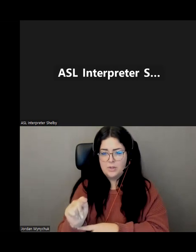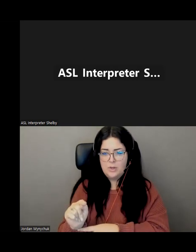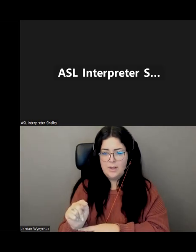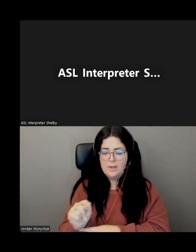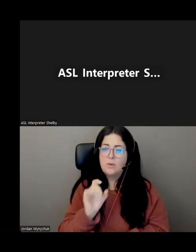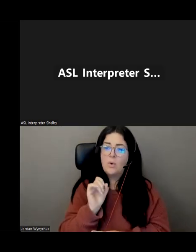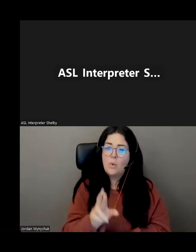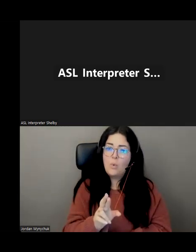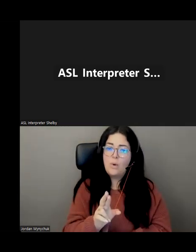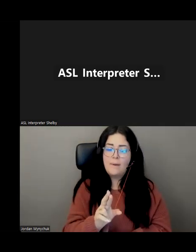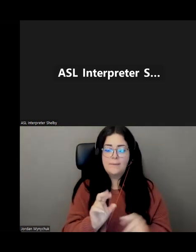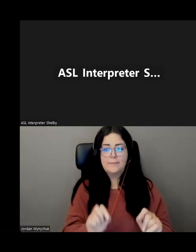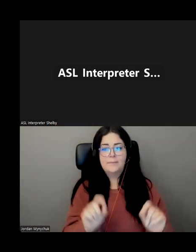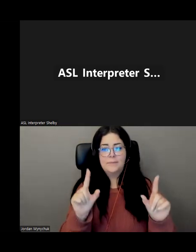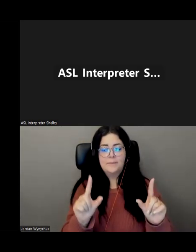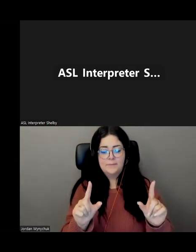also put it on the picture